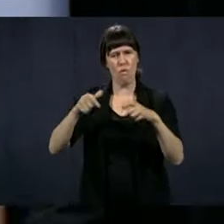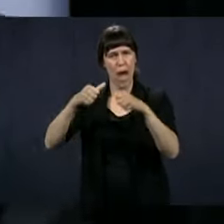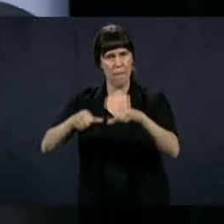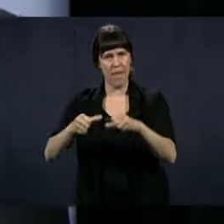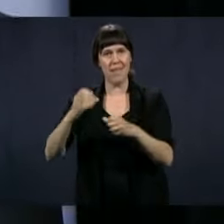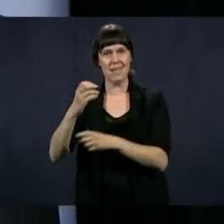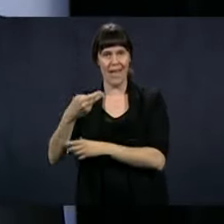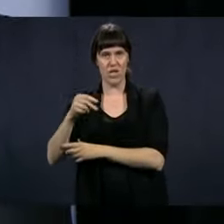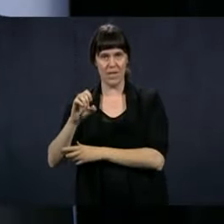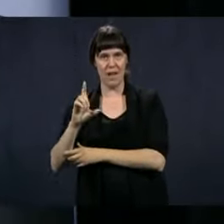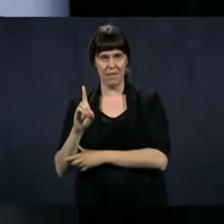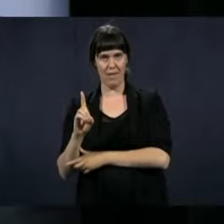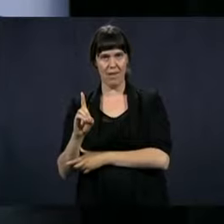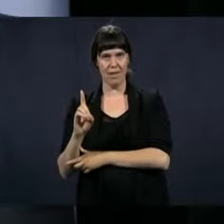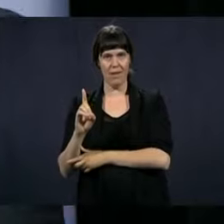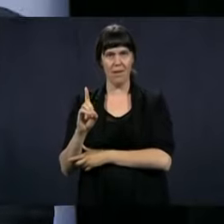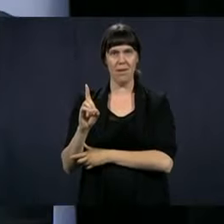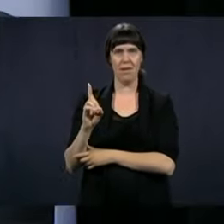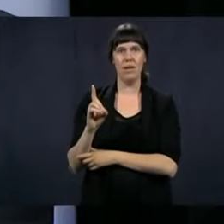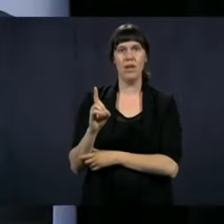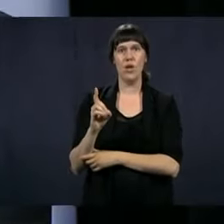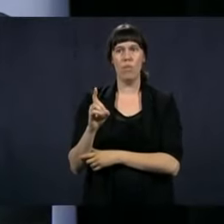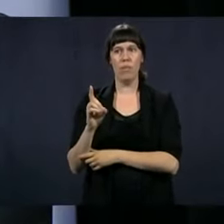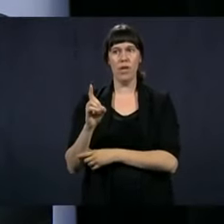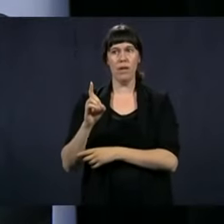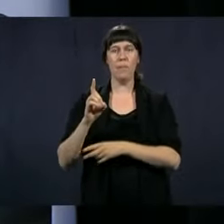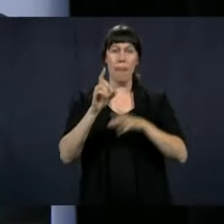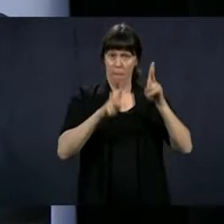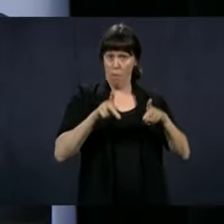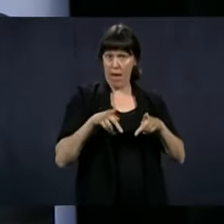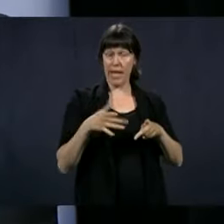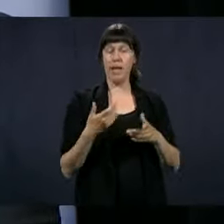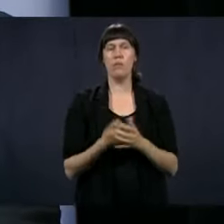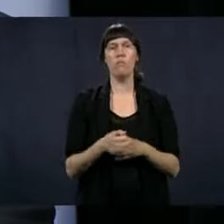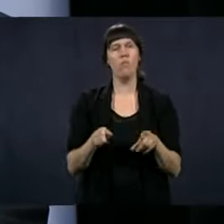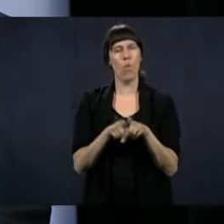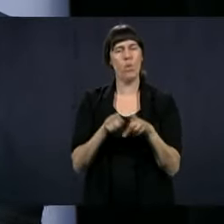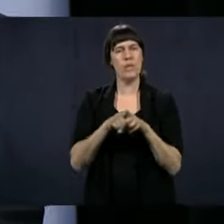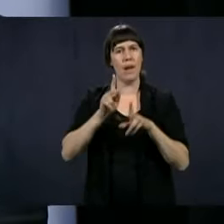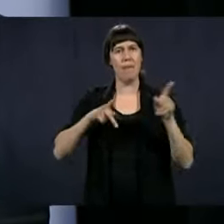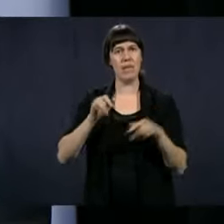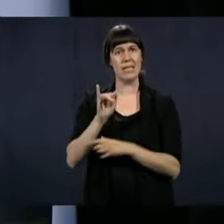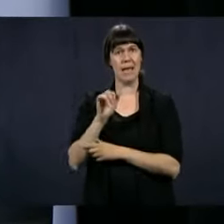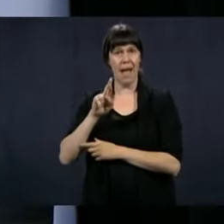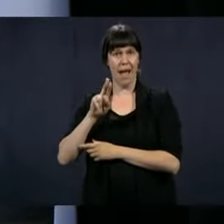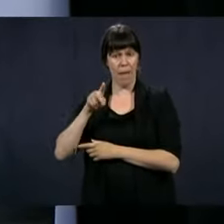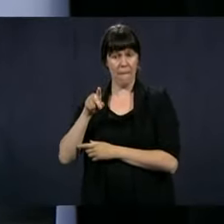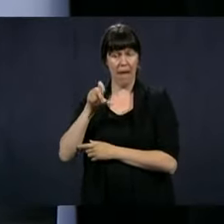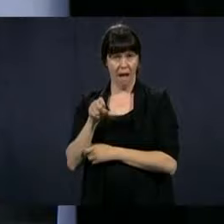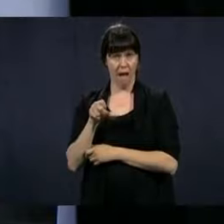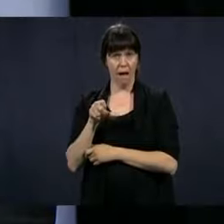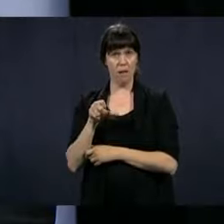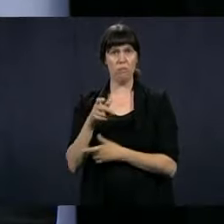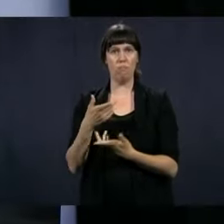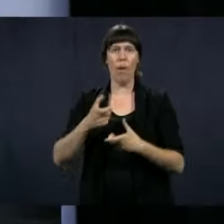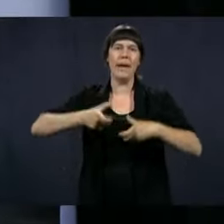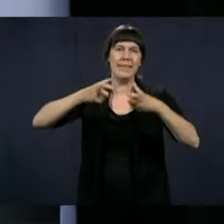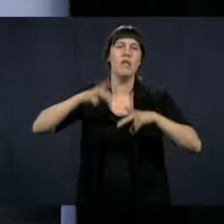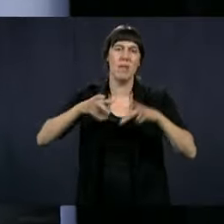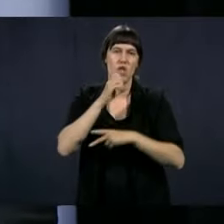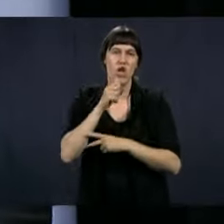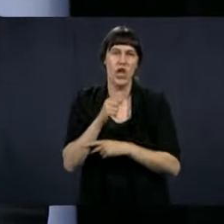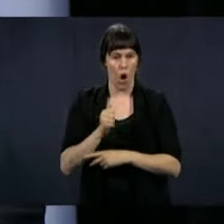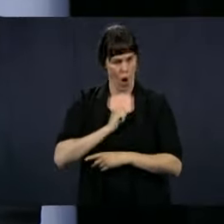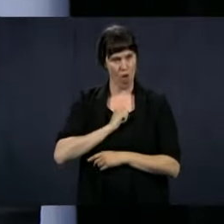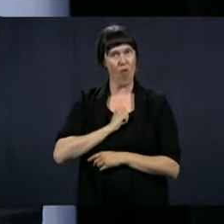one. There are people who went into RPAs at the time that they were very independent,